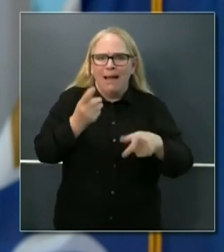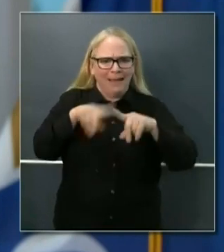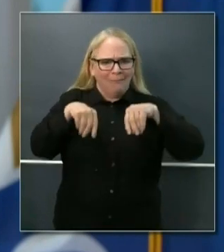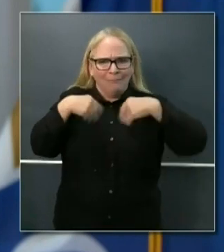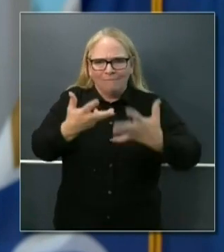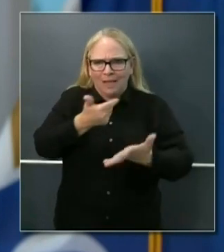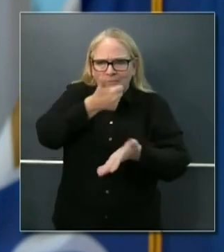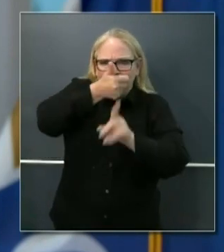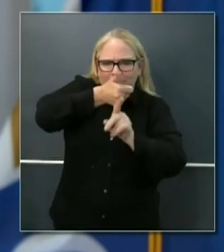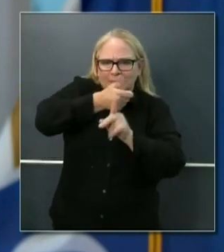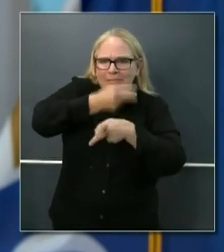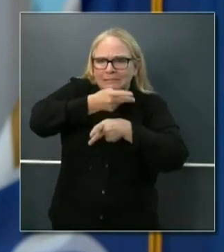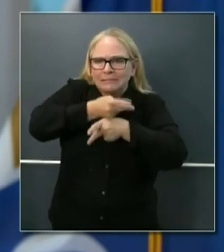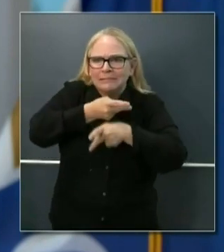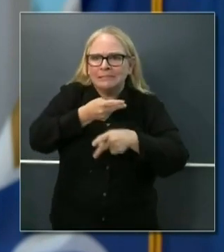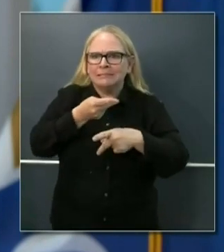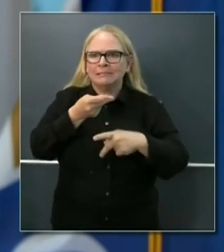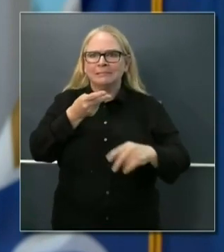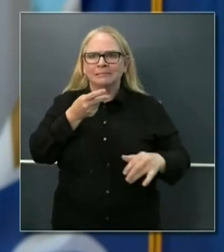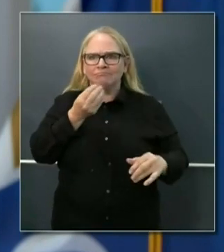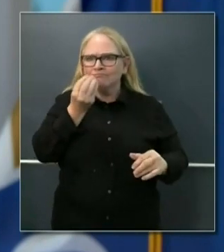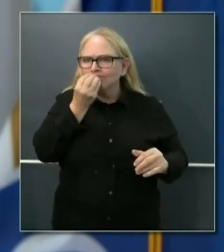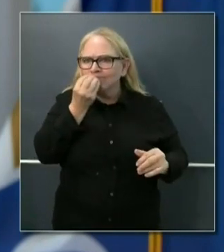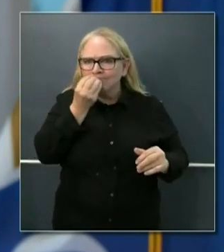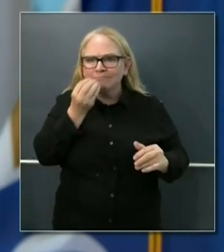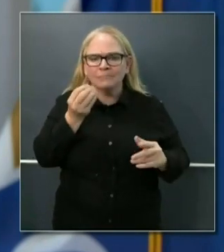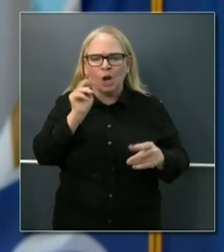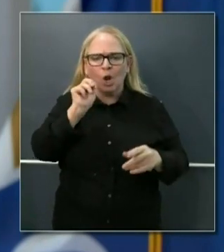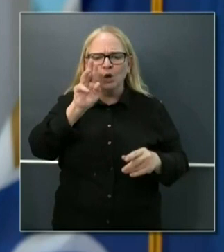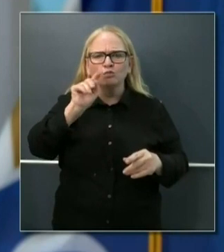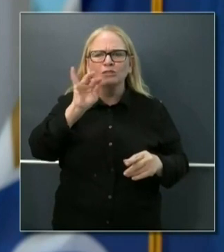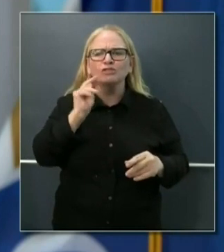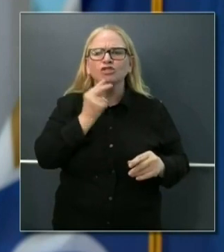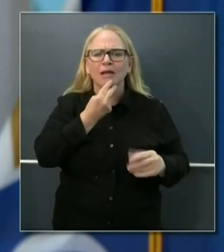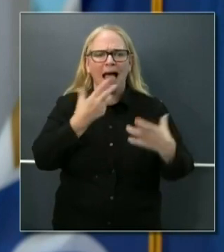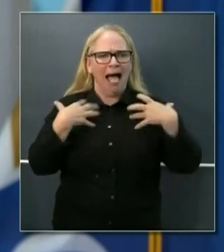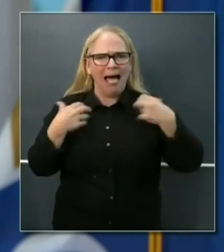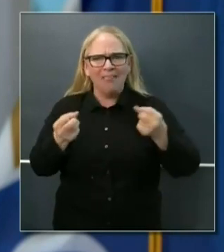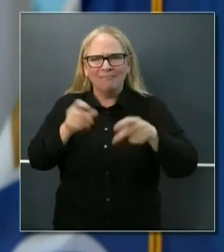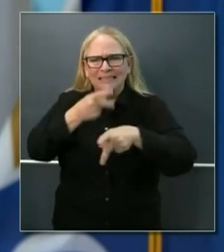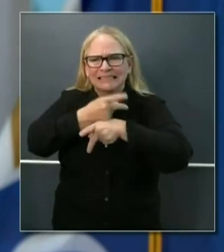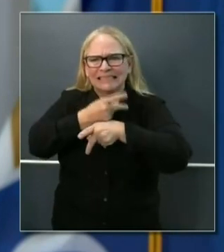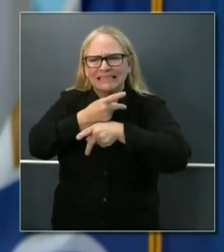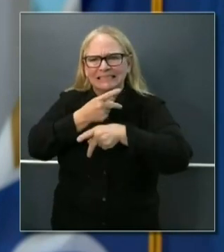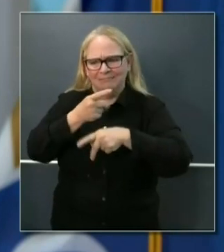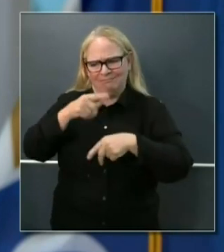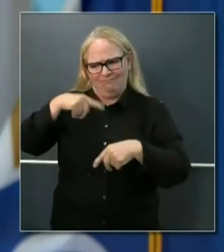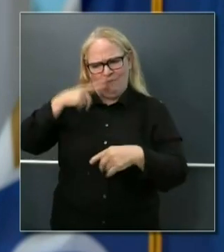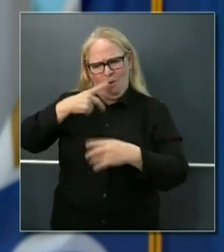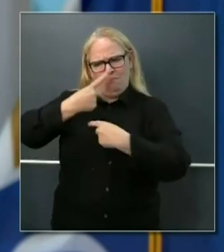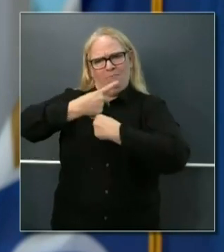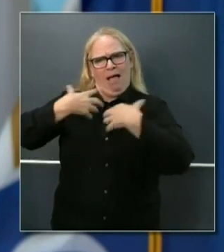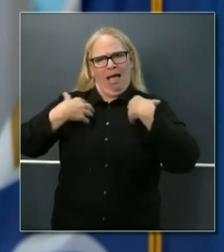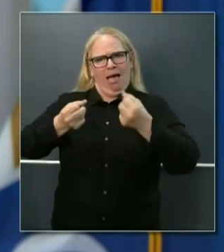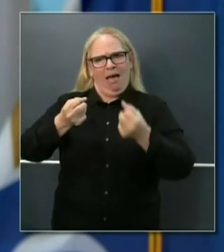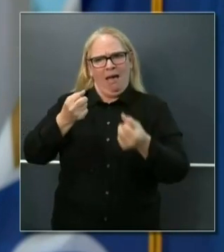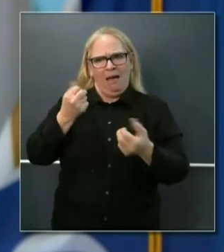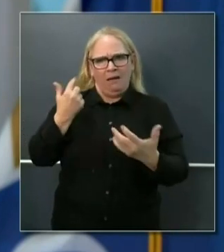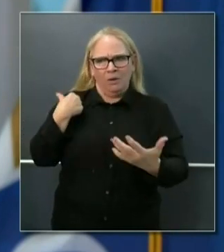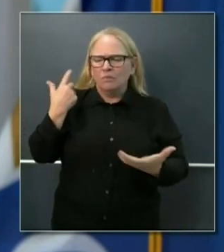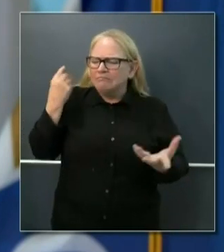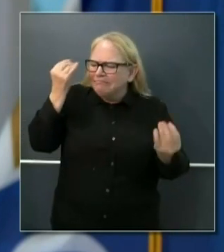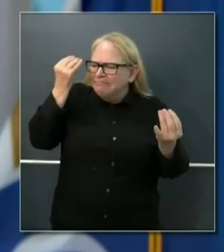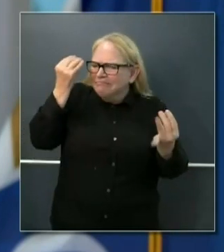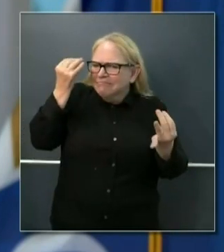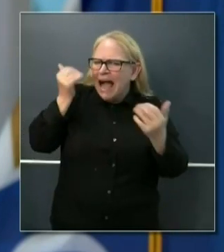kind of nutrition and support that they deserve. We've been thinking about what we can do, what more we can do